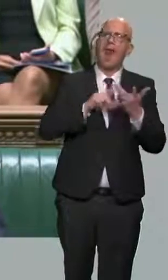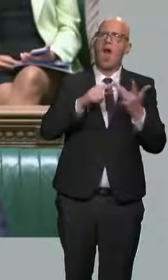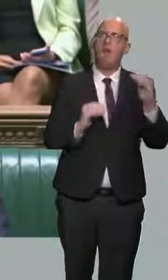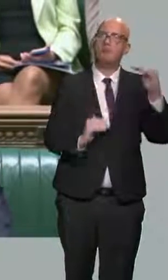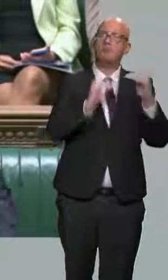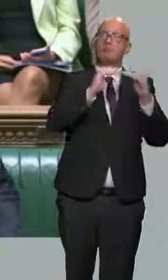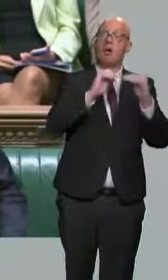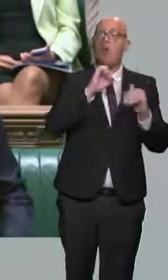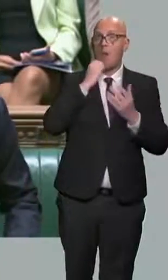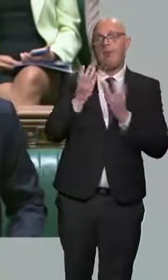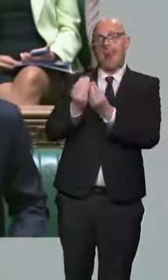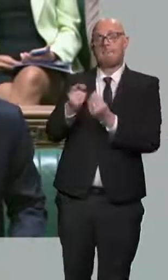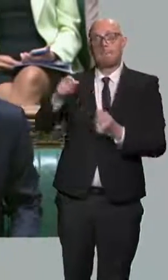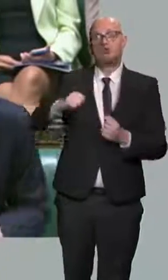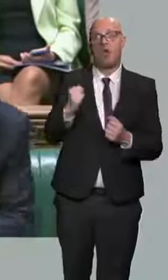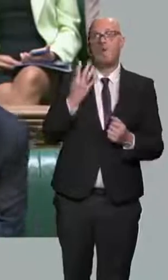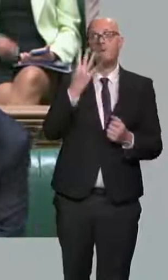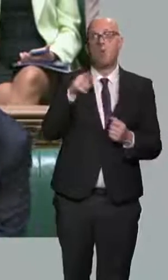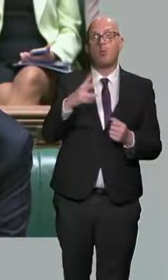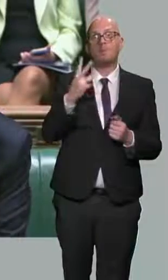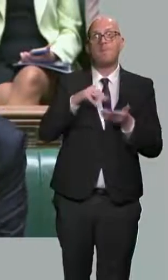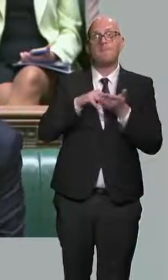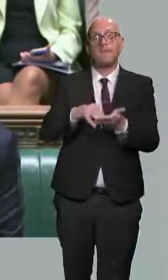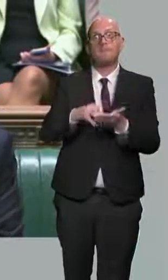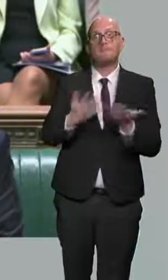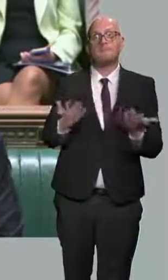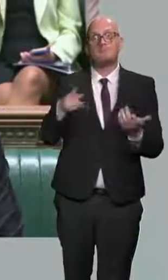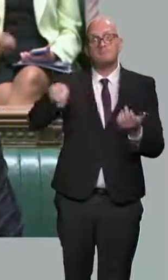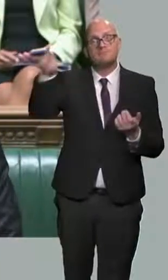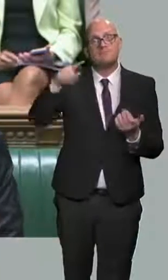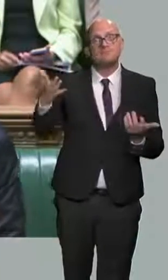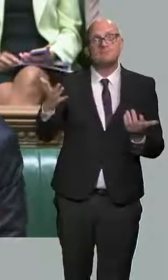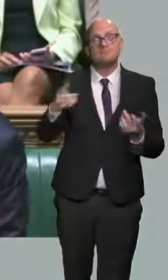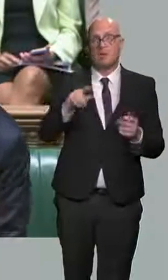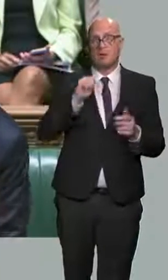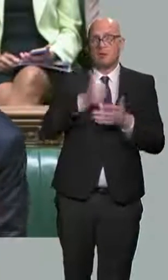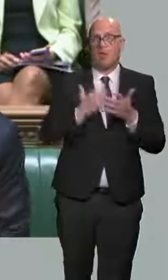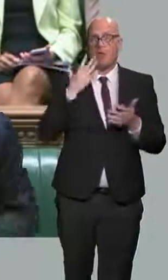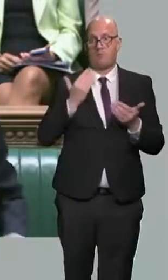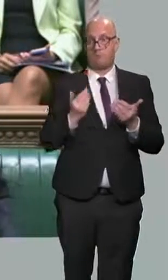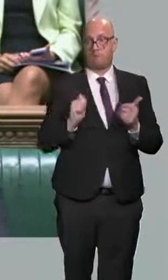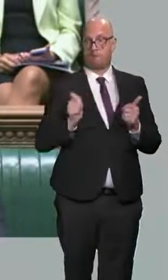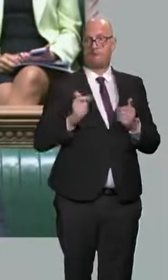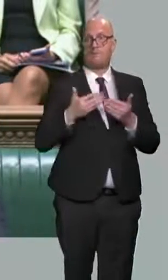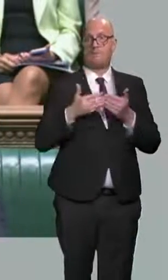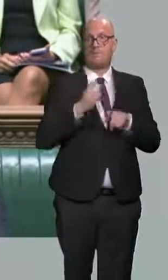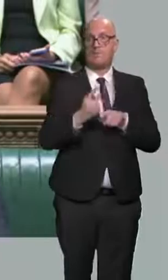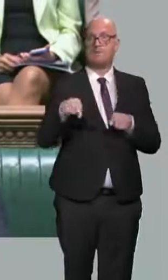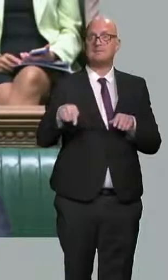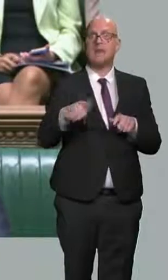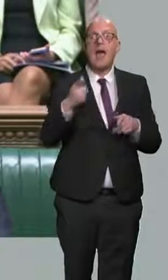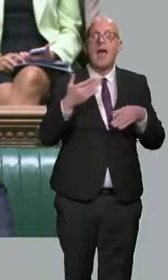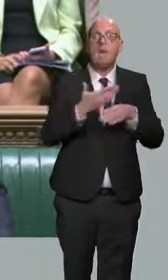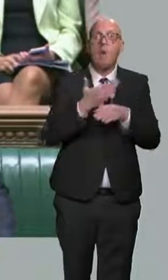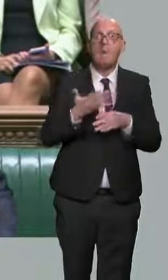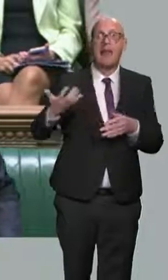people in Scotland, starting in just a few months' time, or indeed the 75,000 businesses that benefit from the employment allowance. Again,